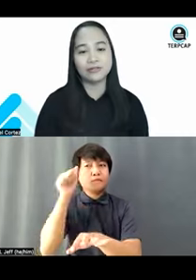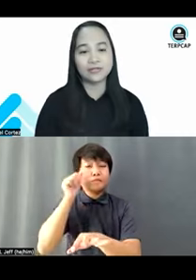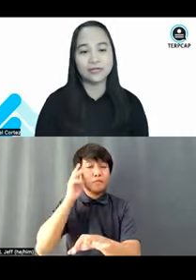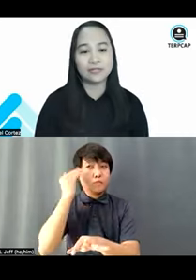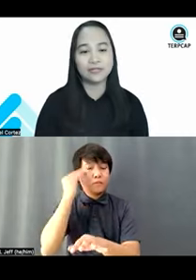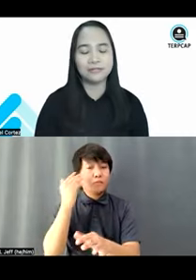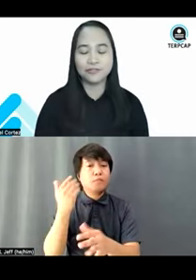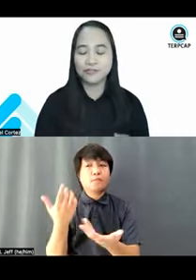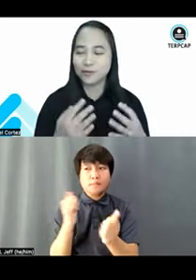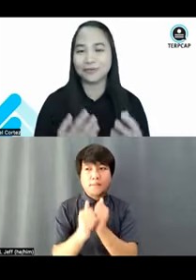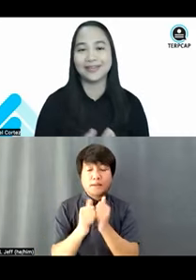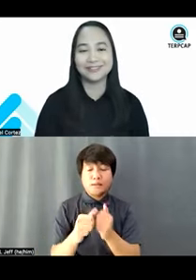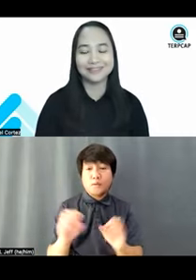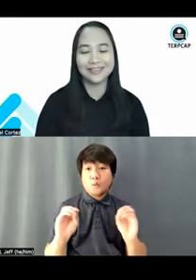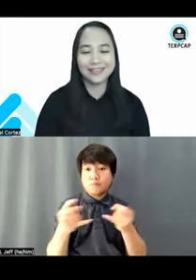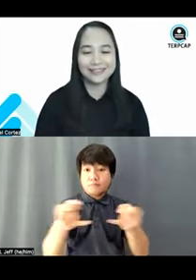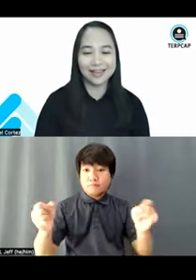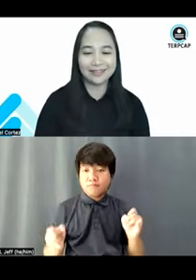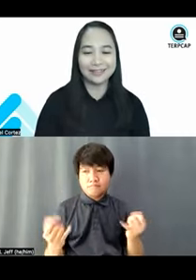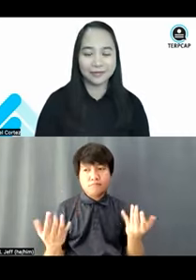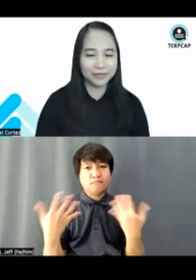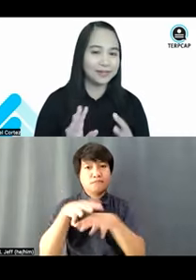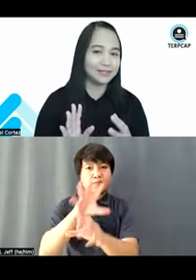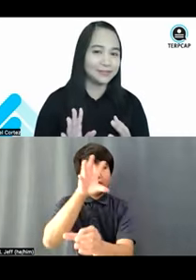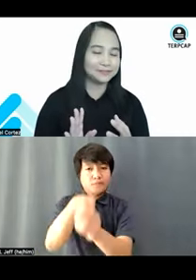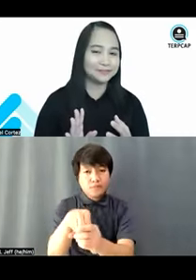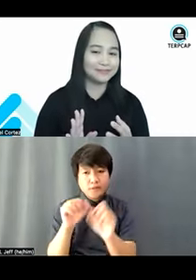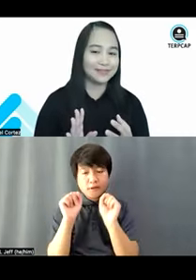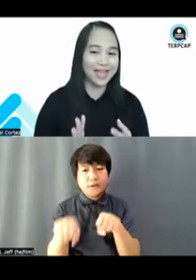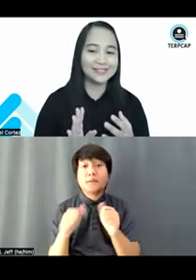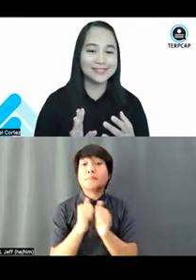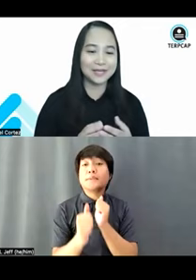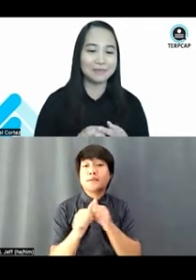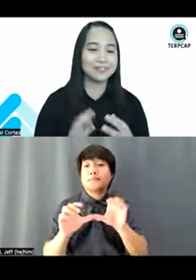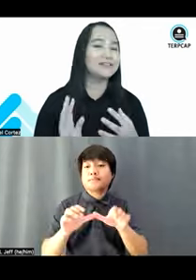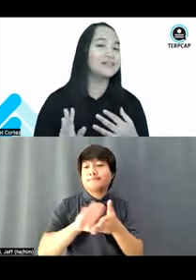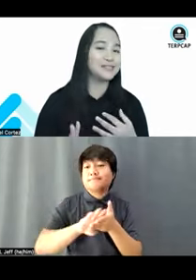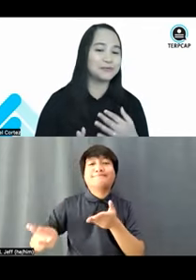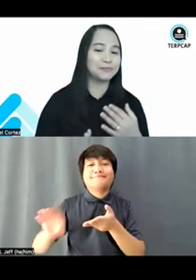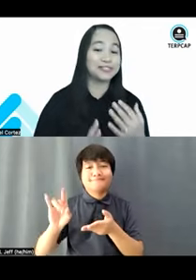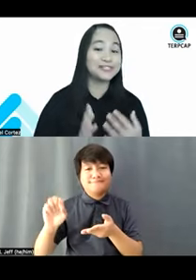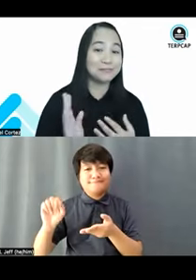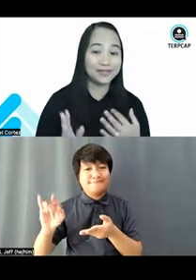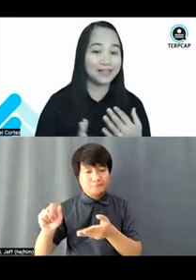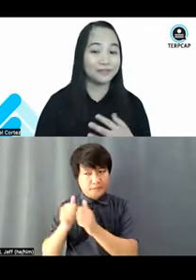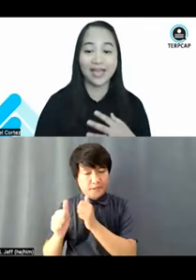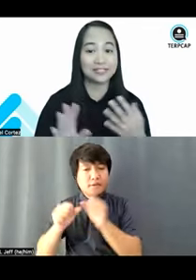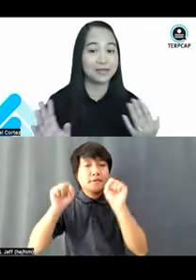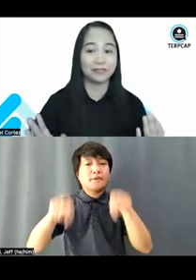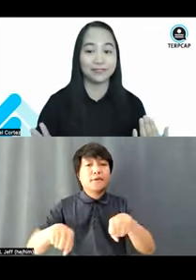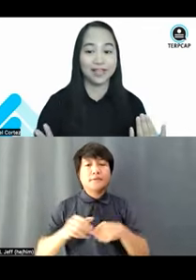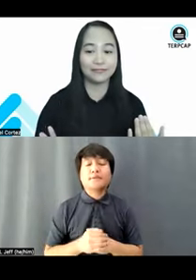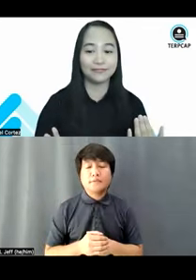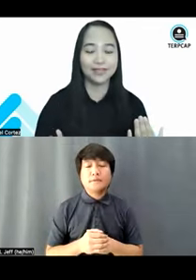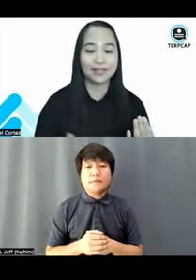also is ensuring that everybody has the same opportunities to participate in every